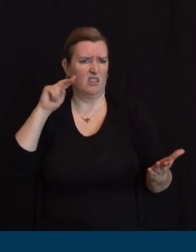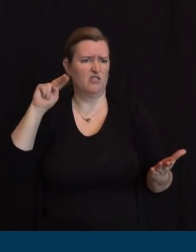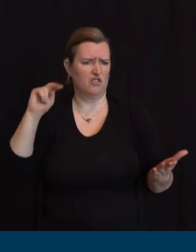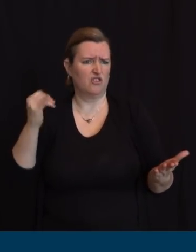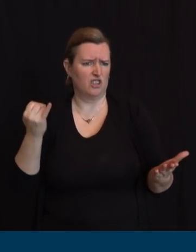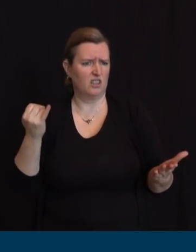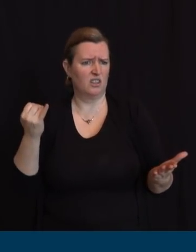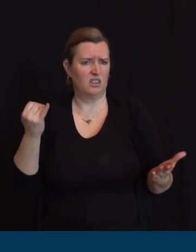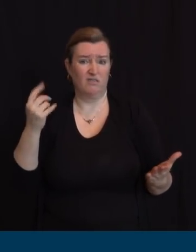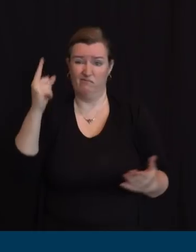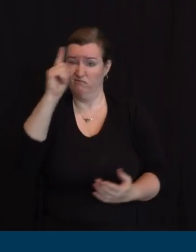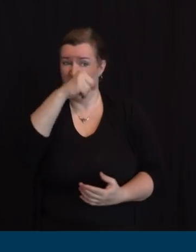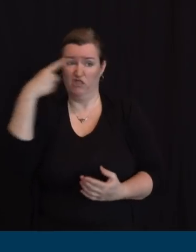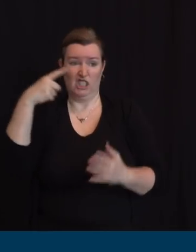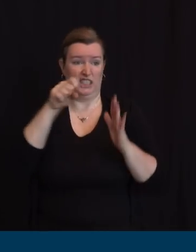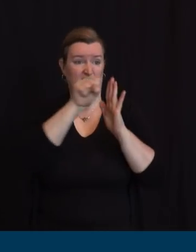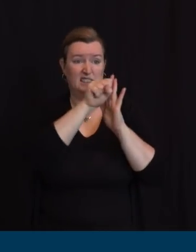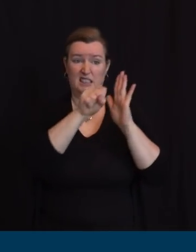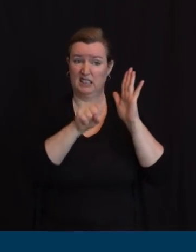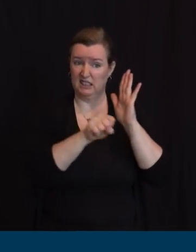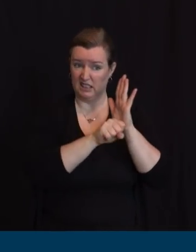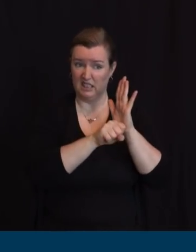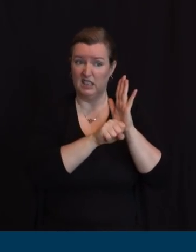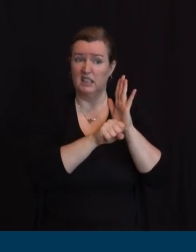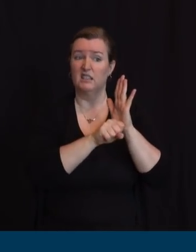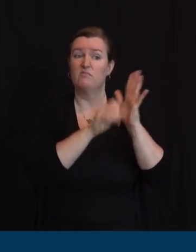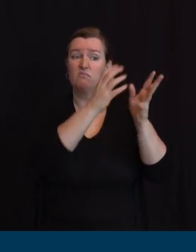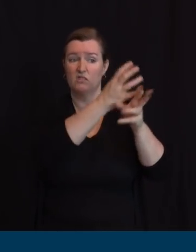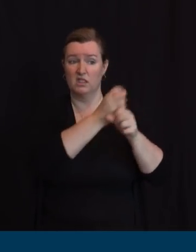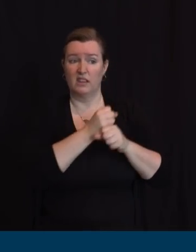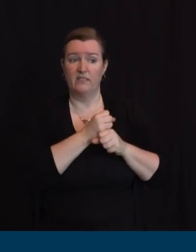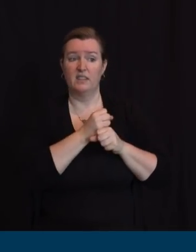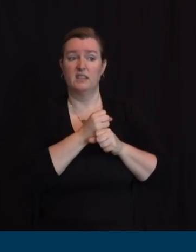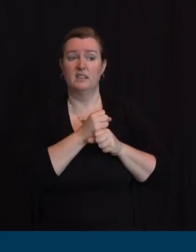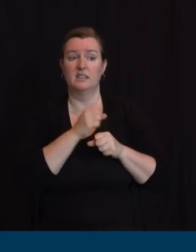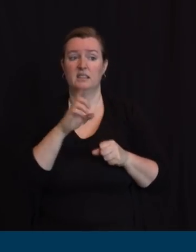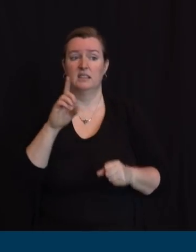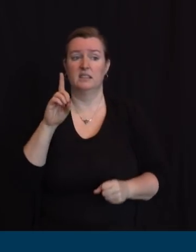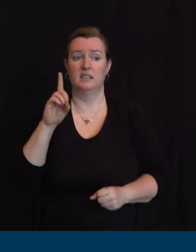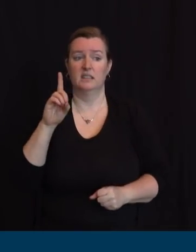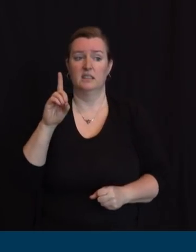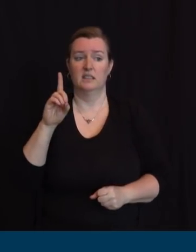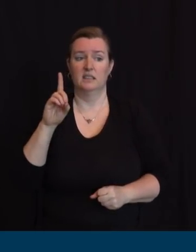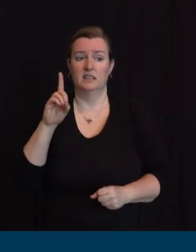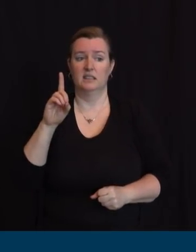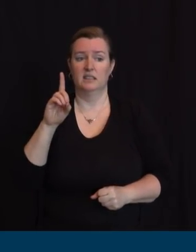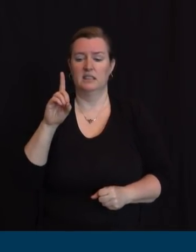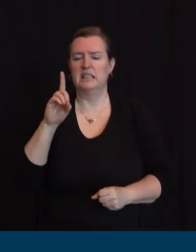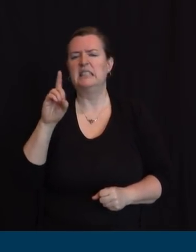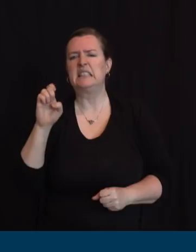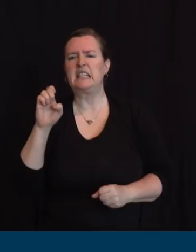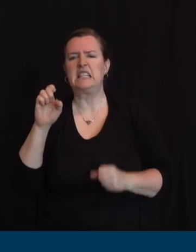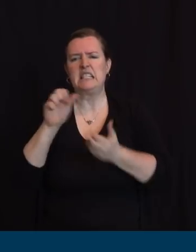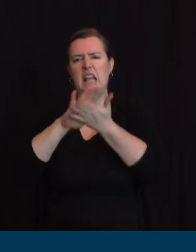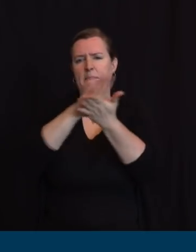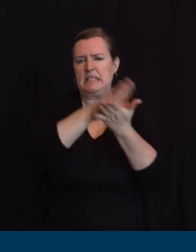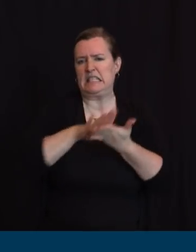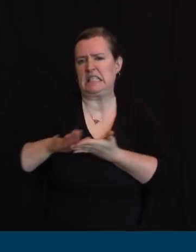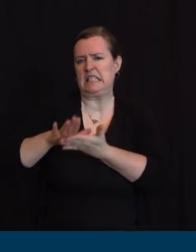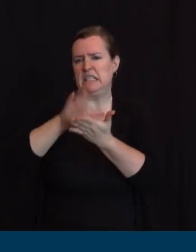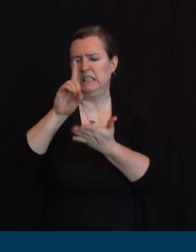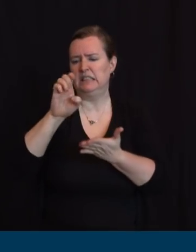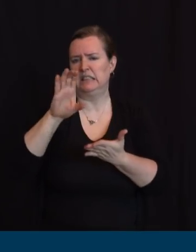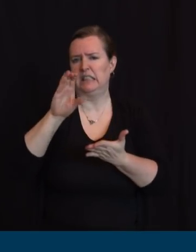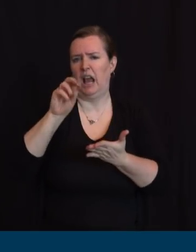decontamination equipment, which will allow us to do upwards of 80,000 N95 masks a day. It's our